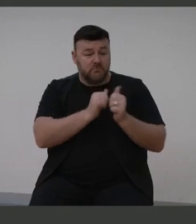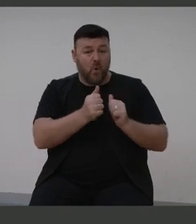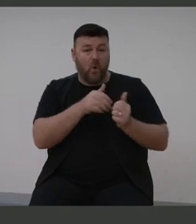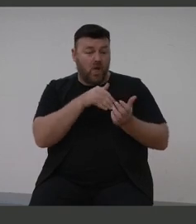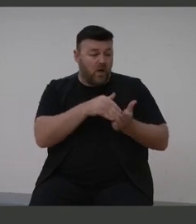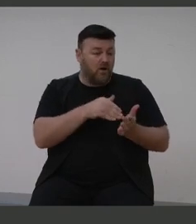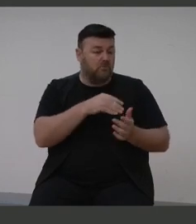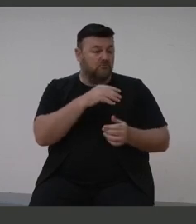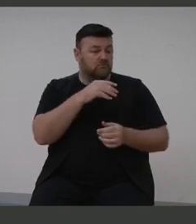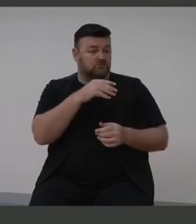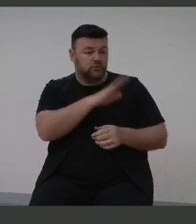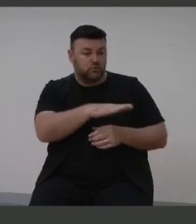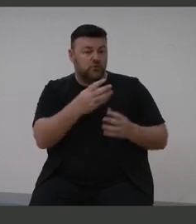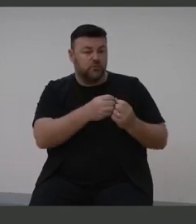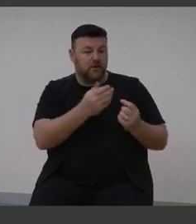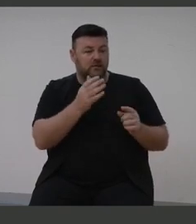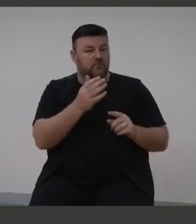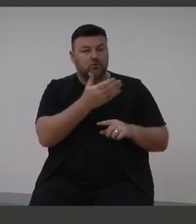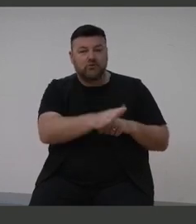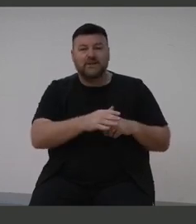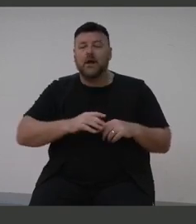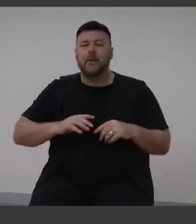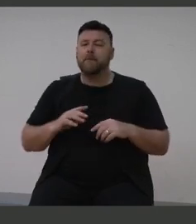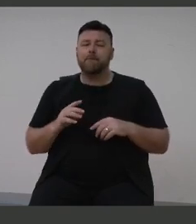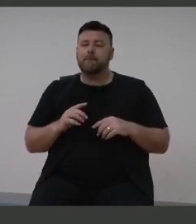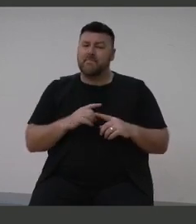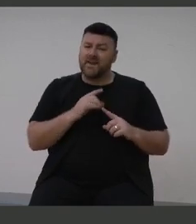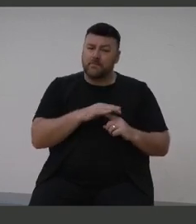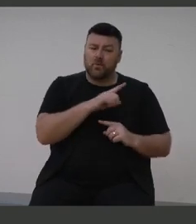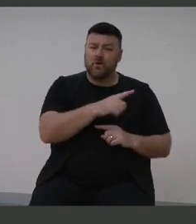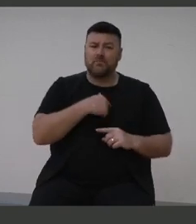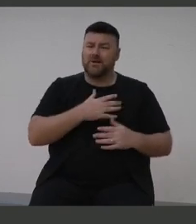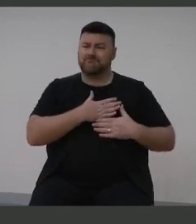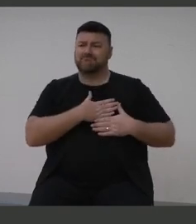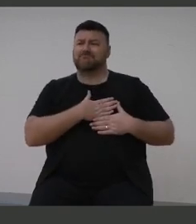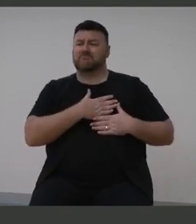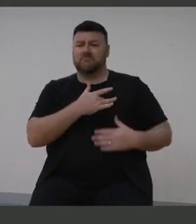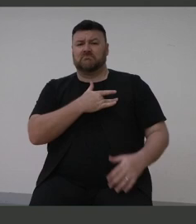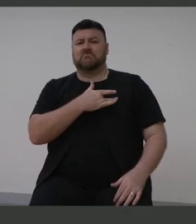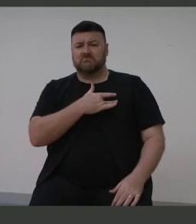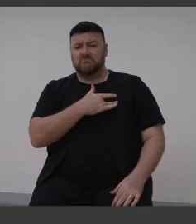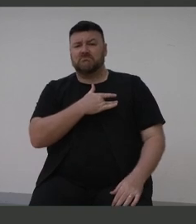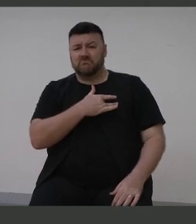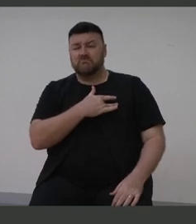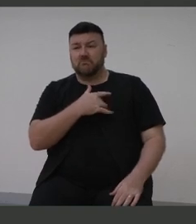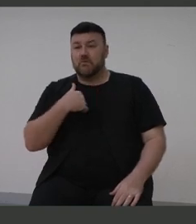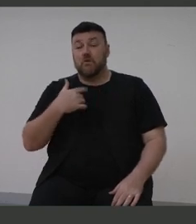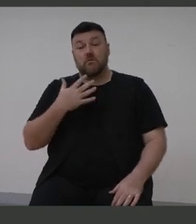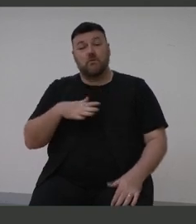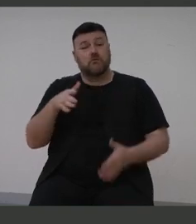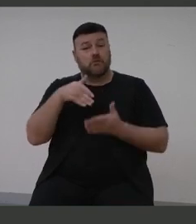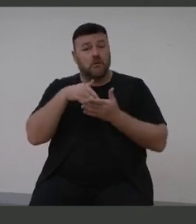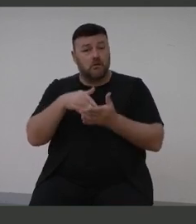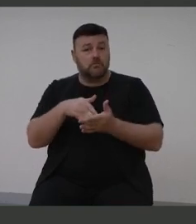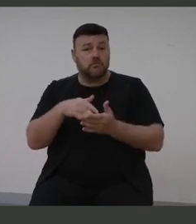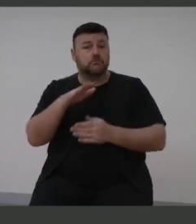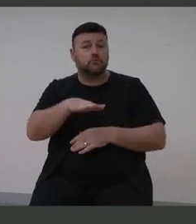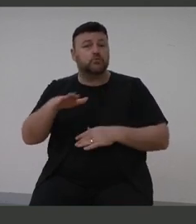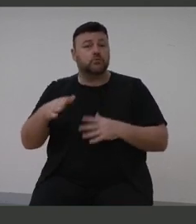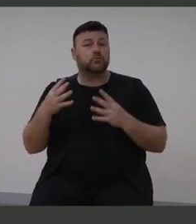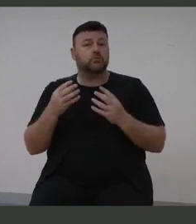is very important as well. But this was very close to my heart. So I thought that I wanted to be able to help children,